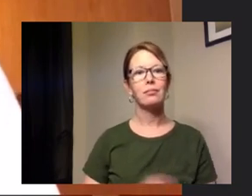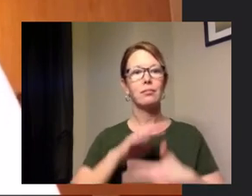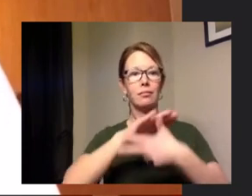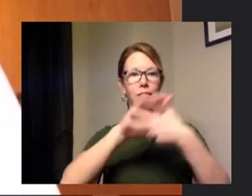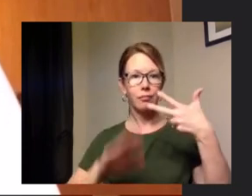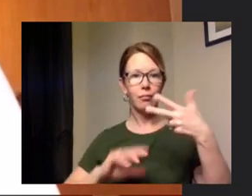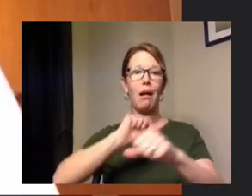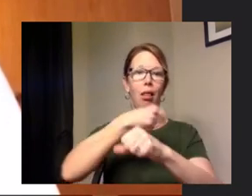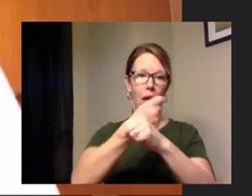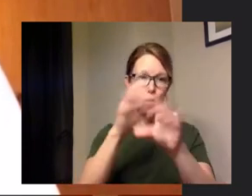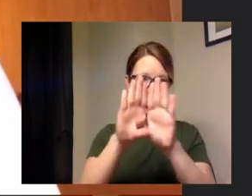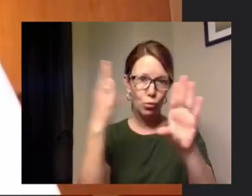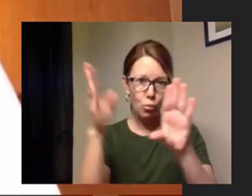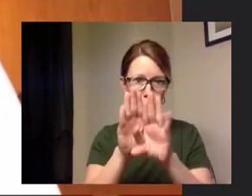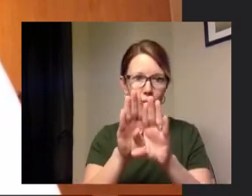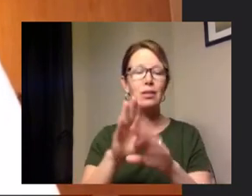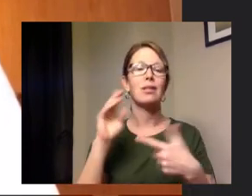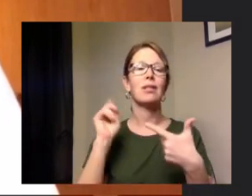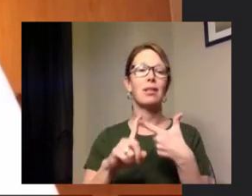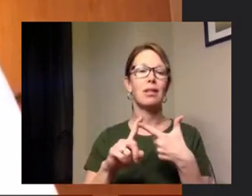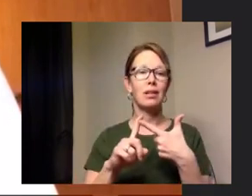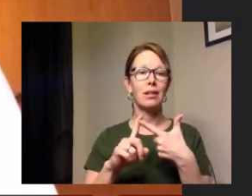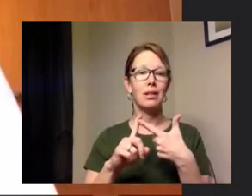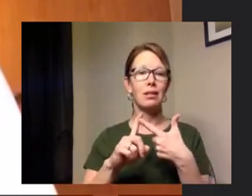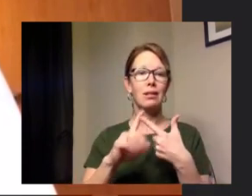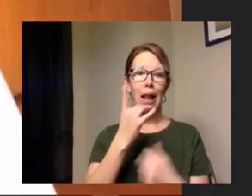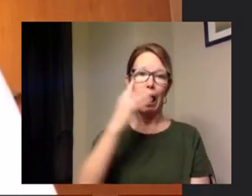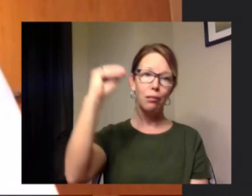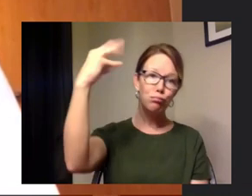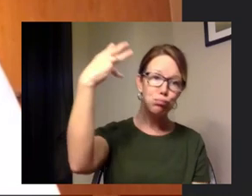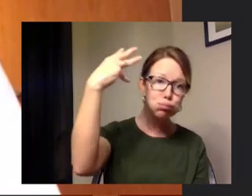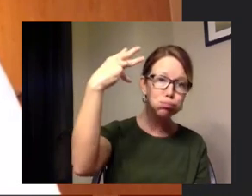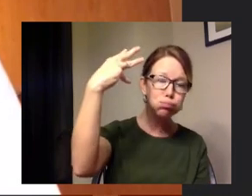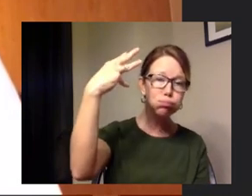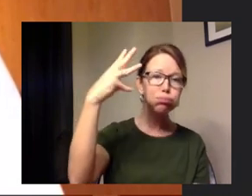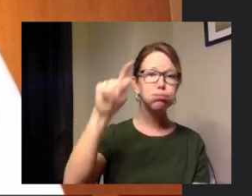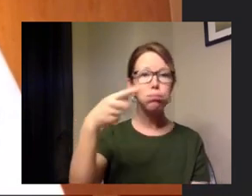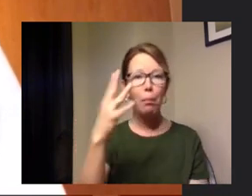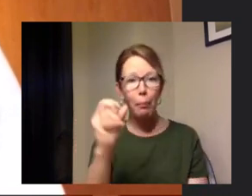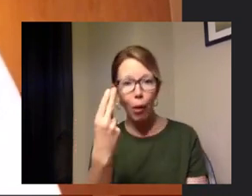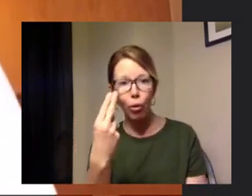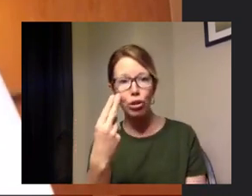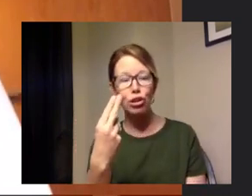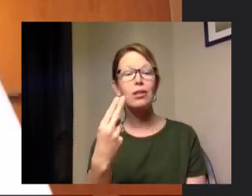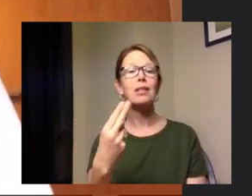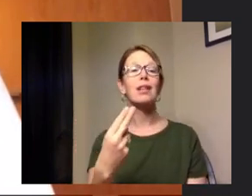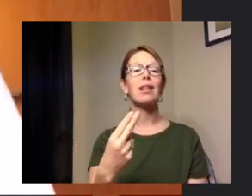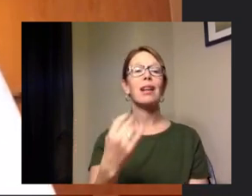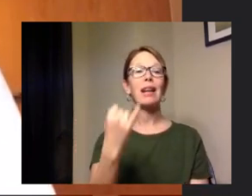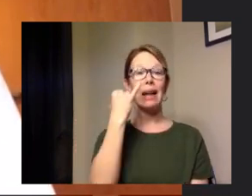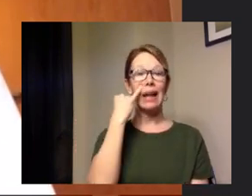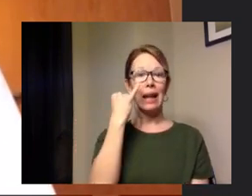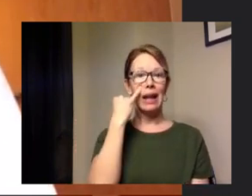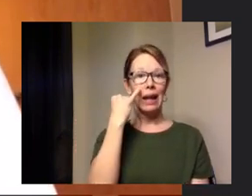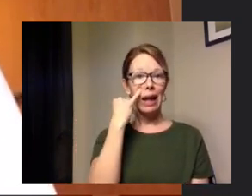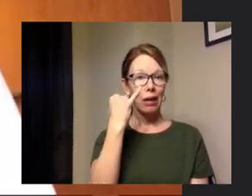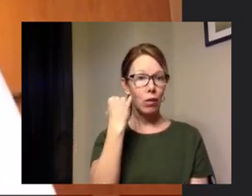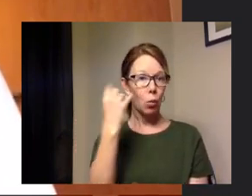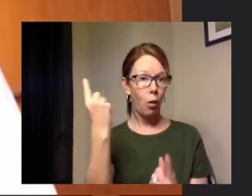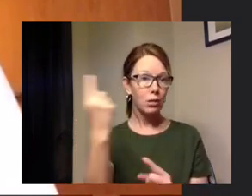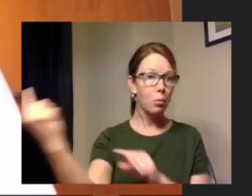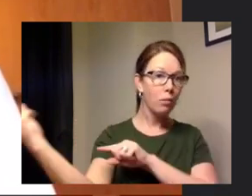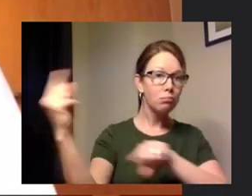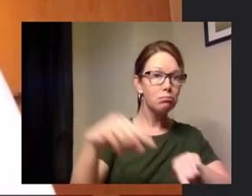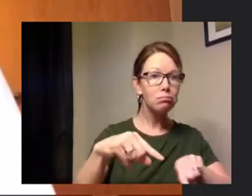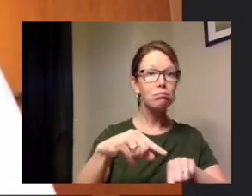lock your doors keep your porch lights on and contact the police department if you'd like us to come by the house